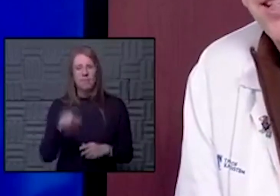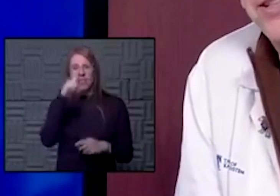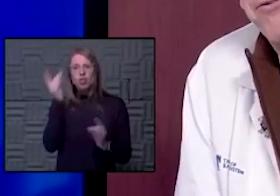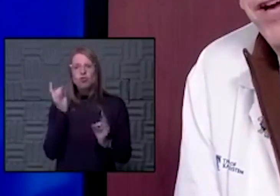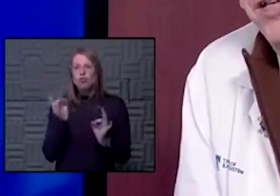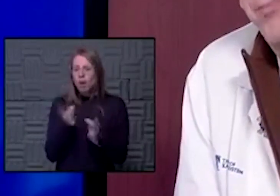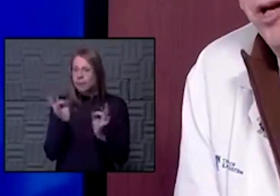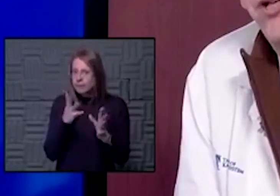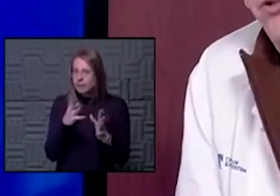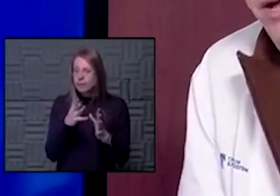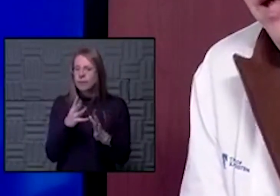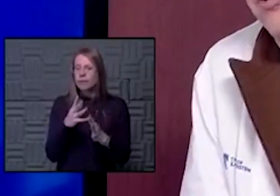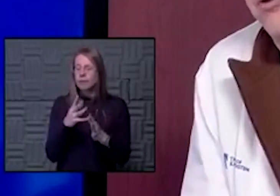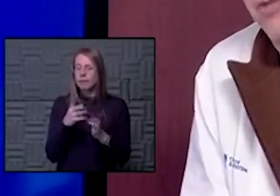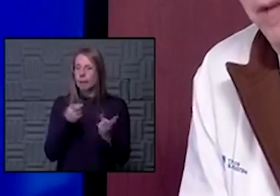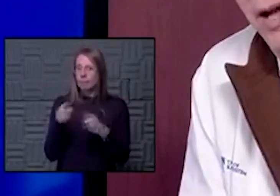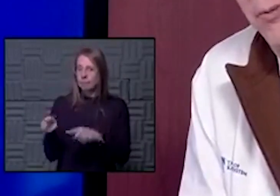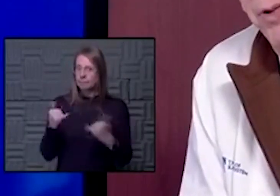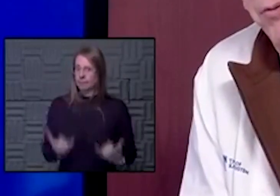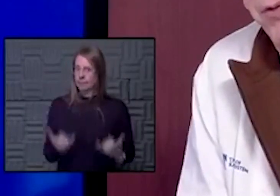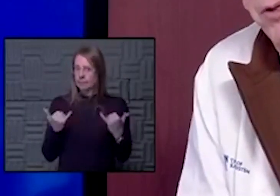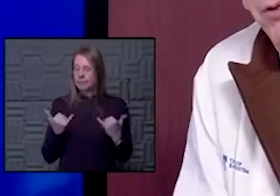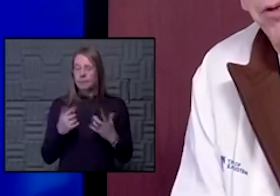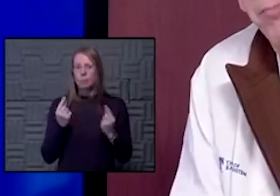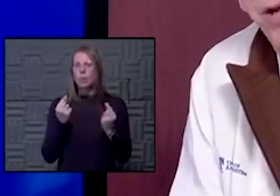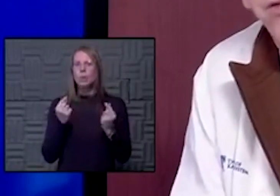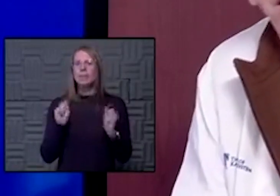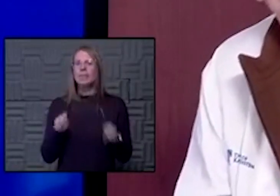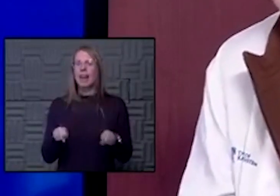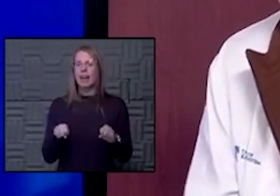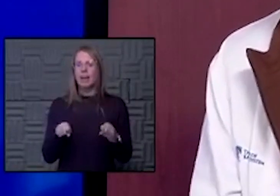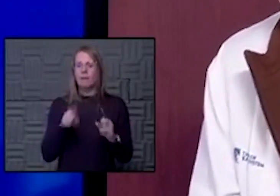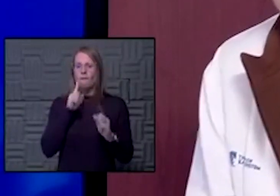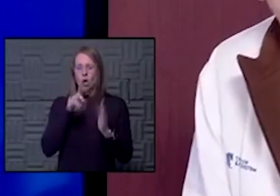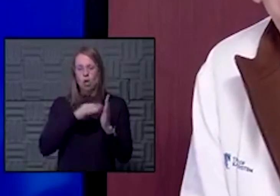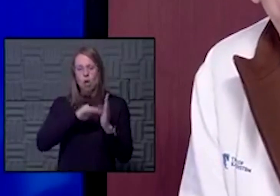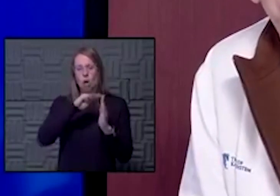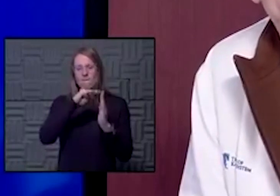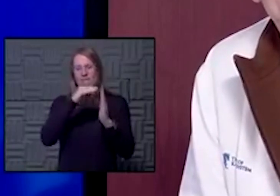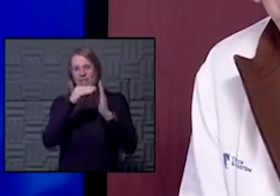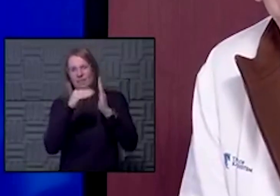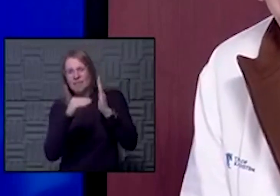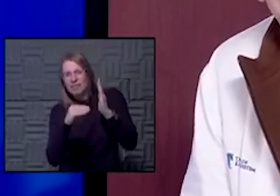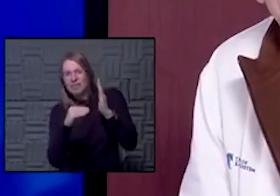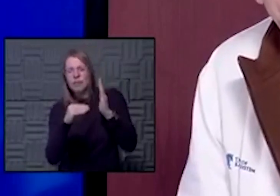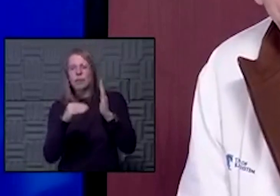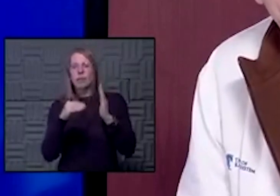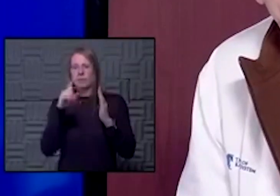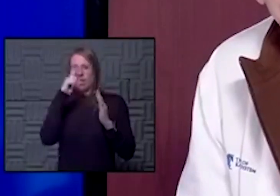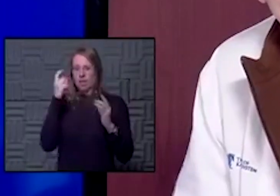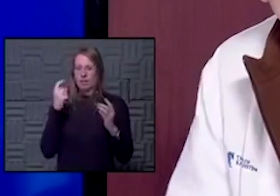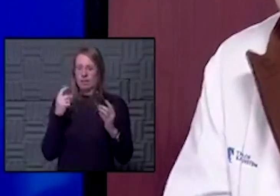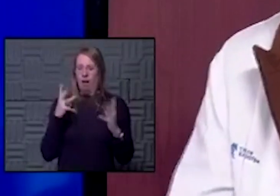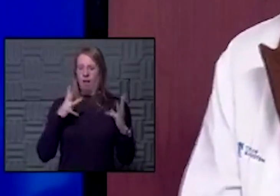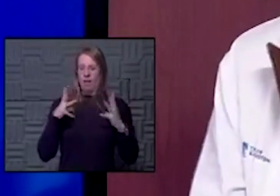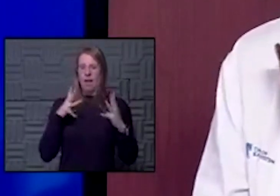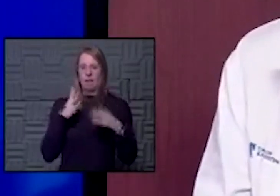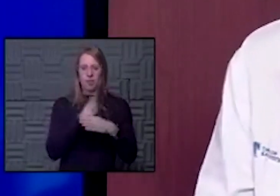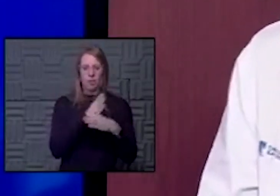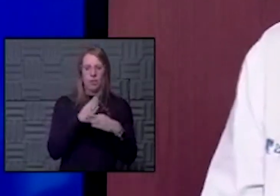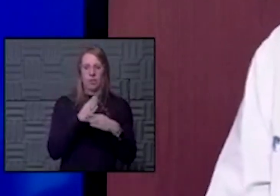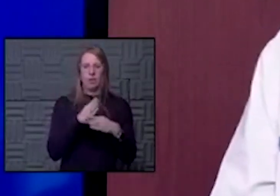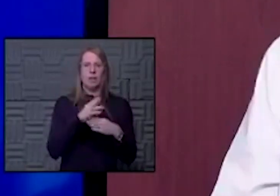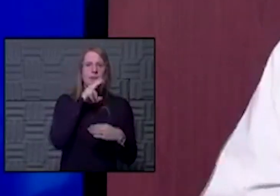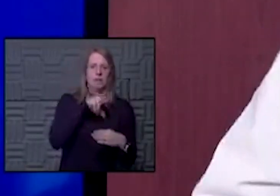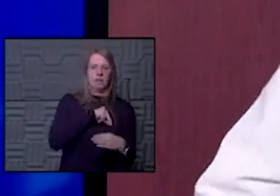crisis is in fact upon us. So what can we do to really bend that curve, especially as we are in this period, this holiday period between Thanksgiving and